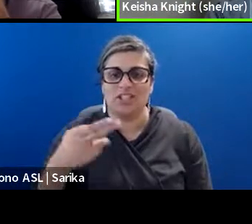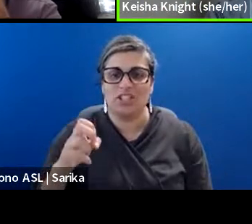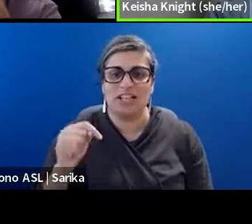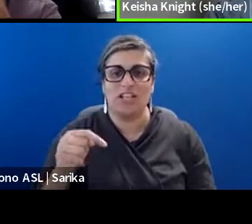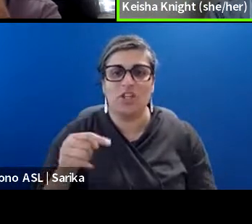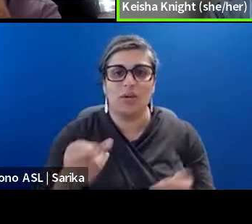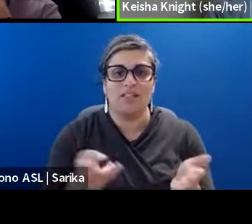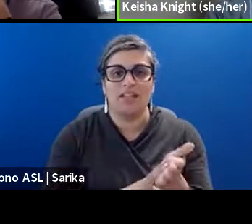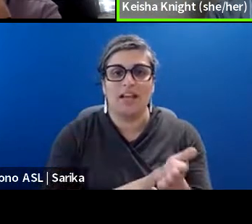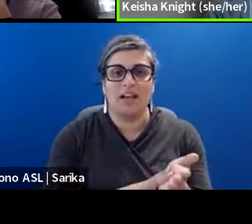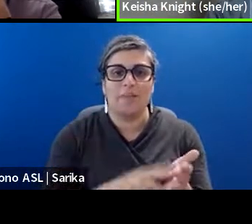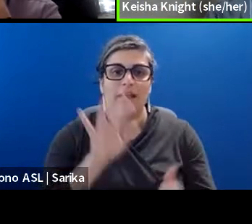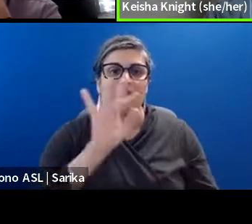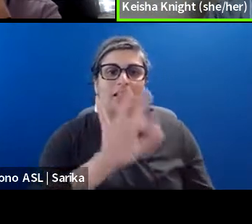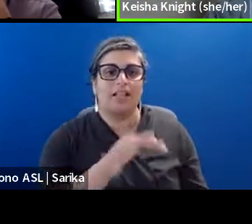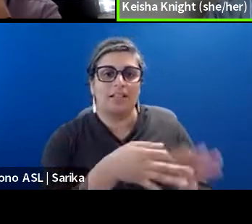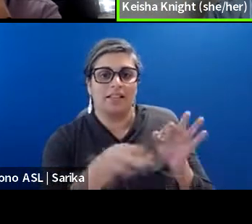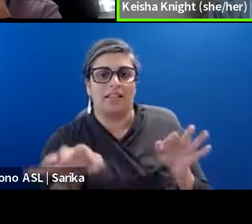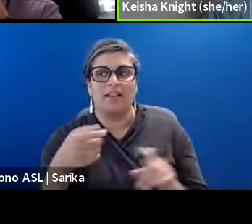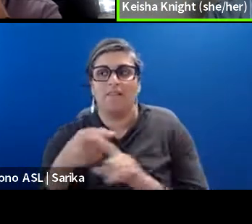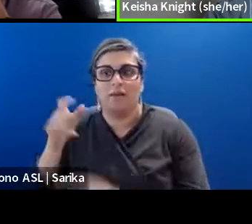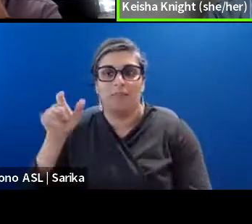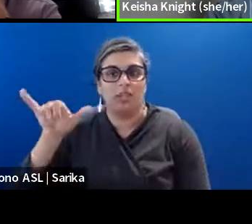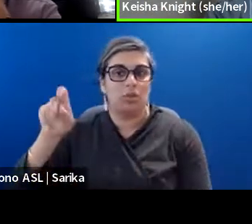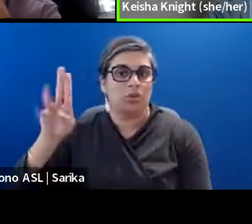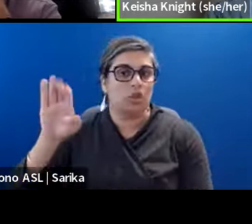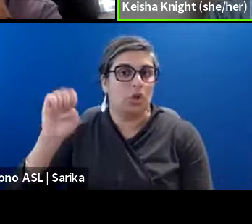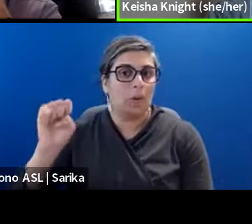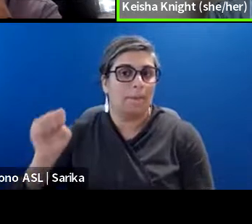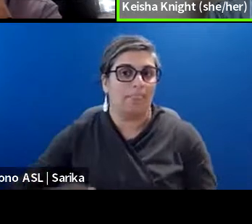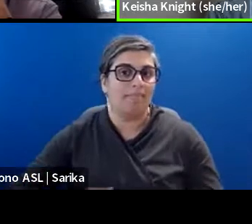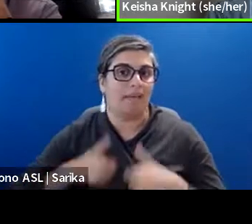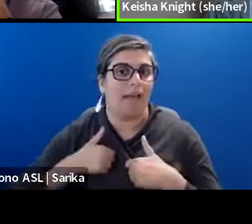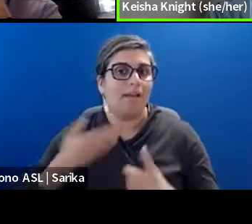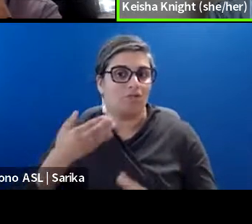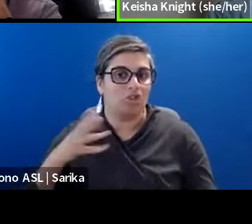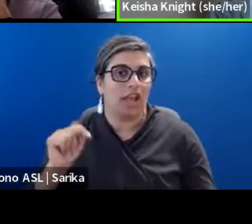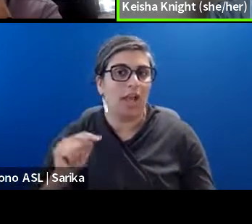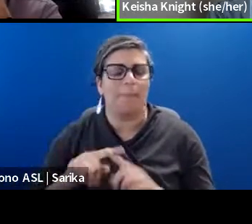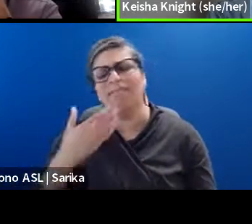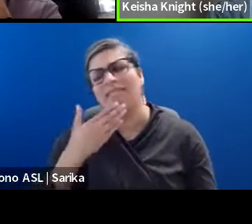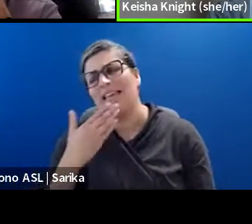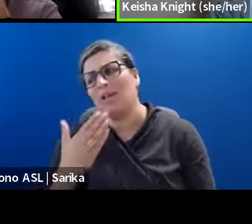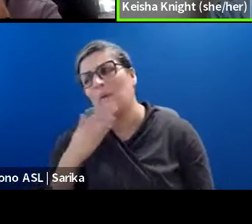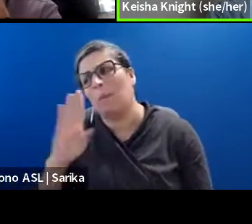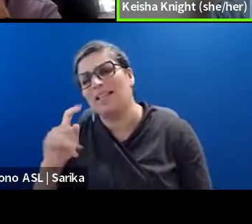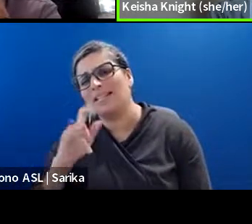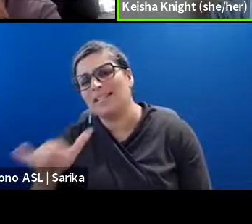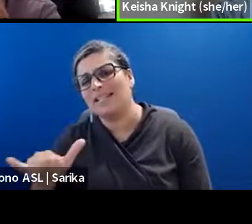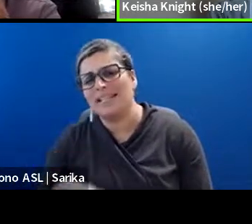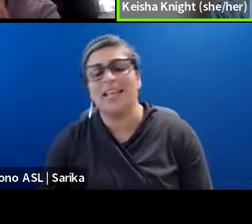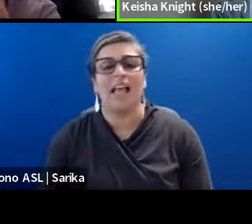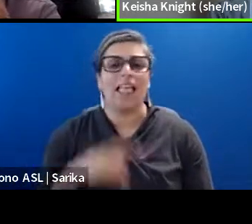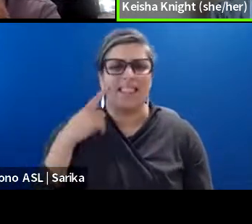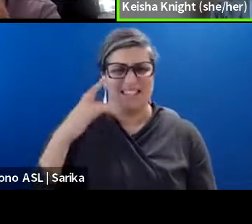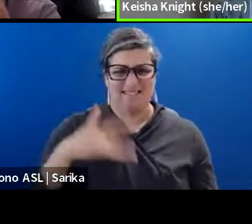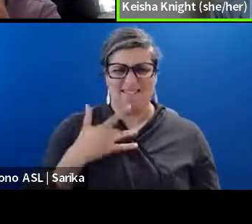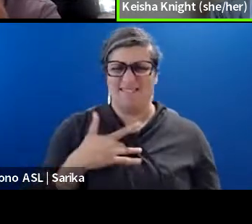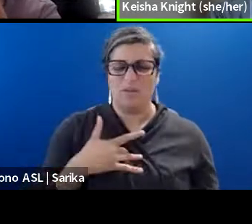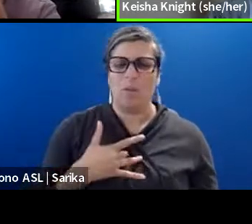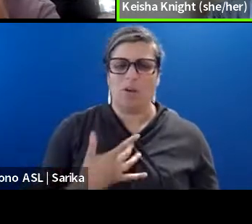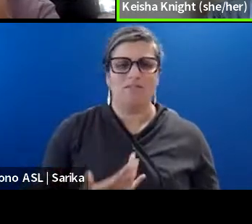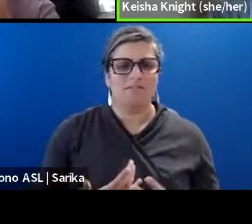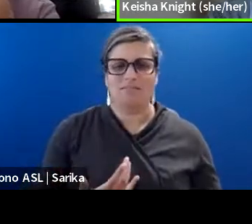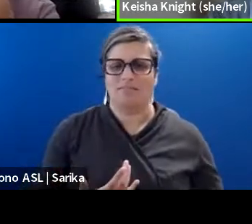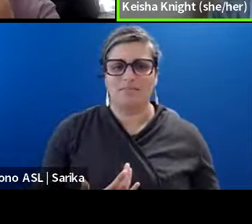by clicking on the link in the YouTube live, um, chat. Um, but yeah, thank you. Thank you, Betsy. think it's just important to just